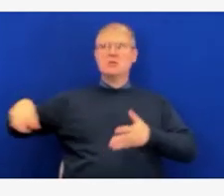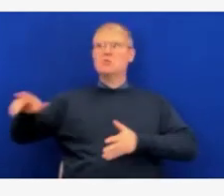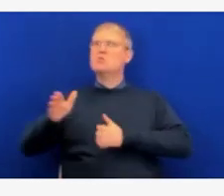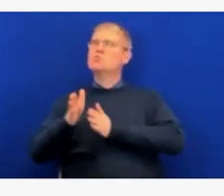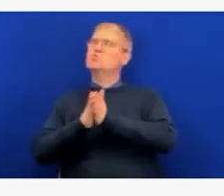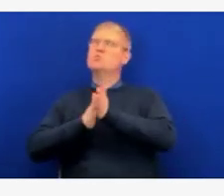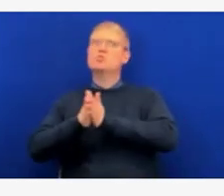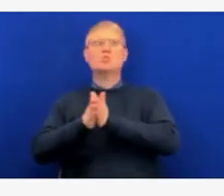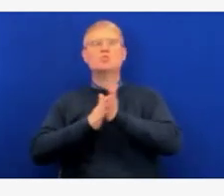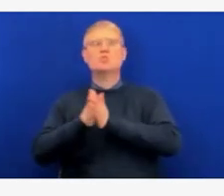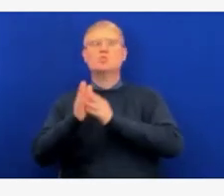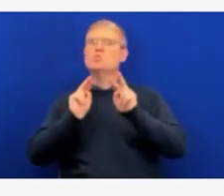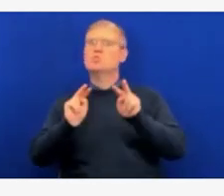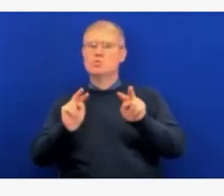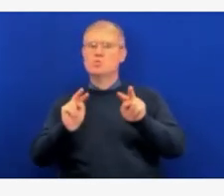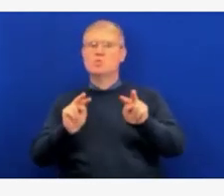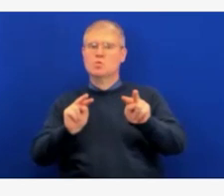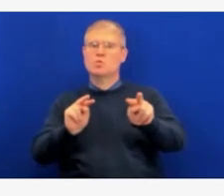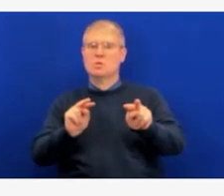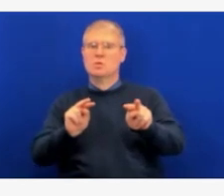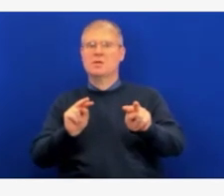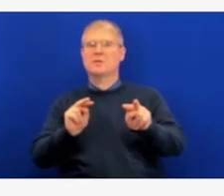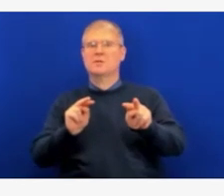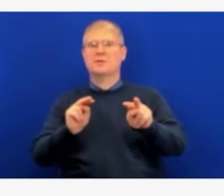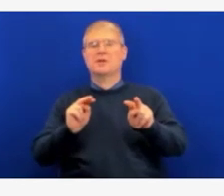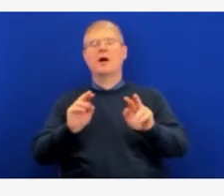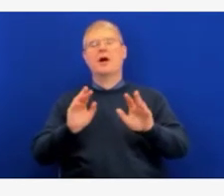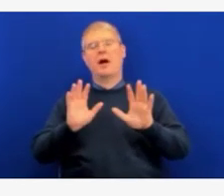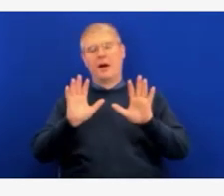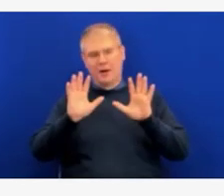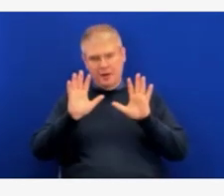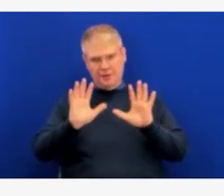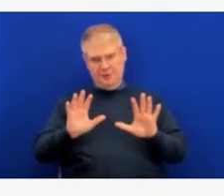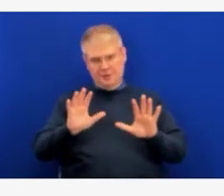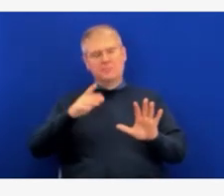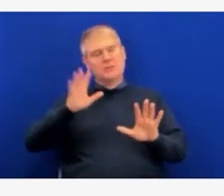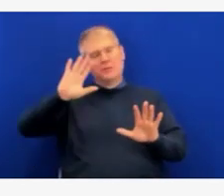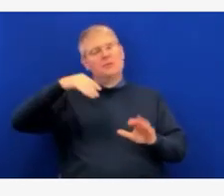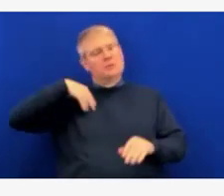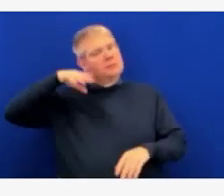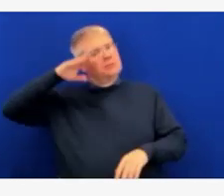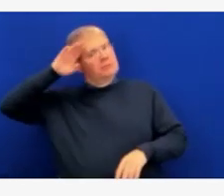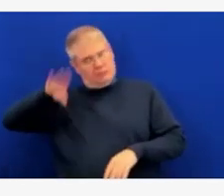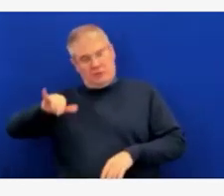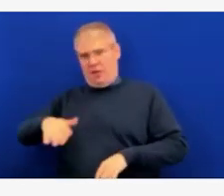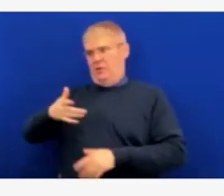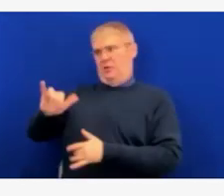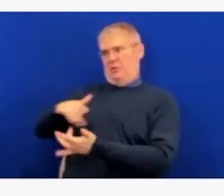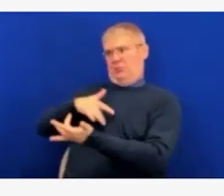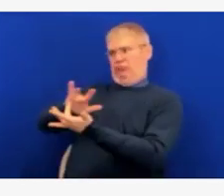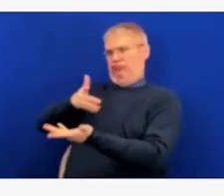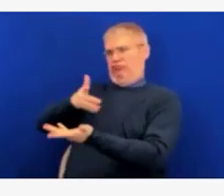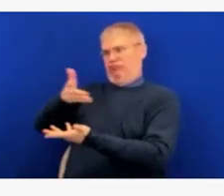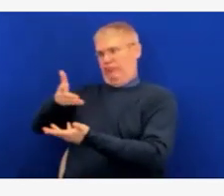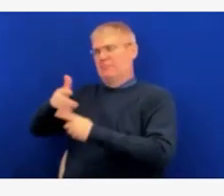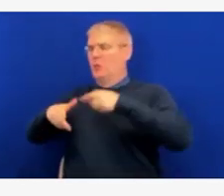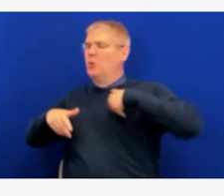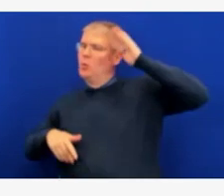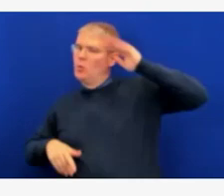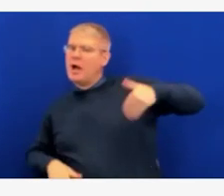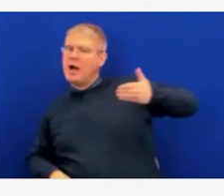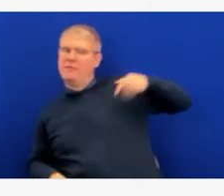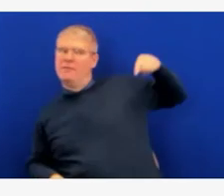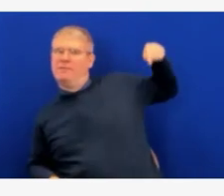But I know that there is reluctance. I know in speaking with a family yesterday, parents who were very willing and very excited to